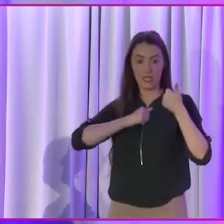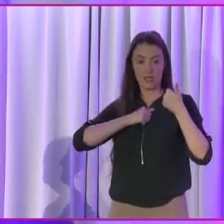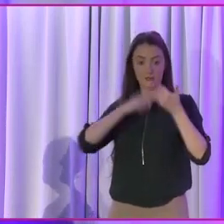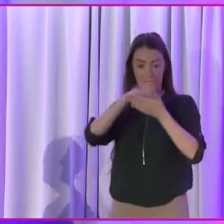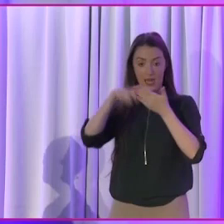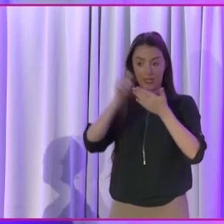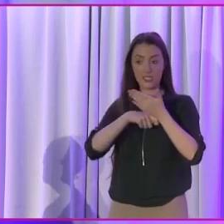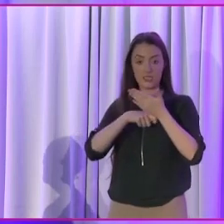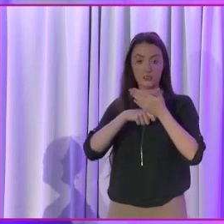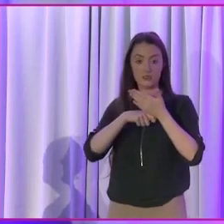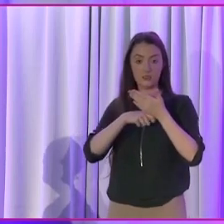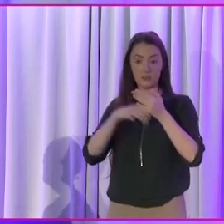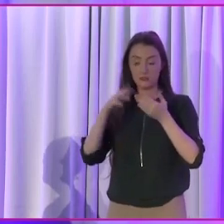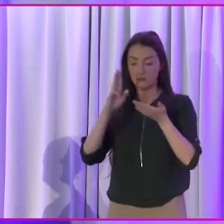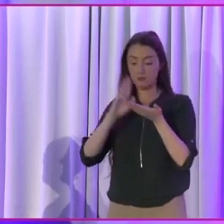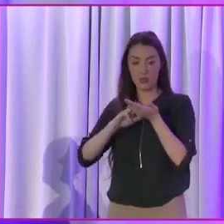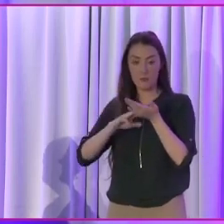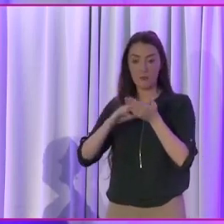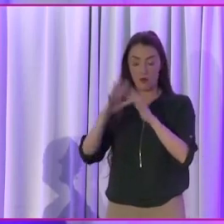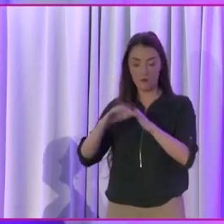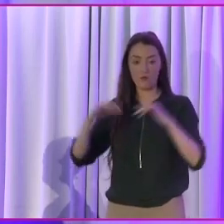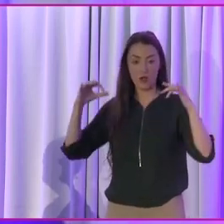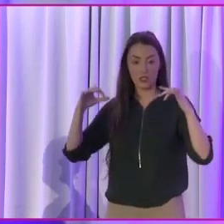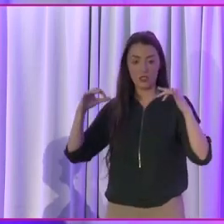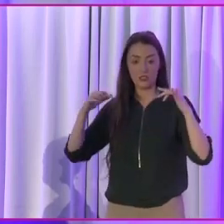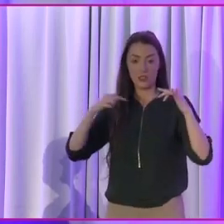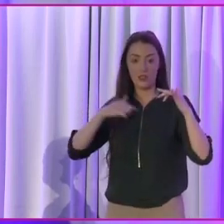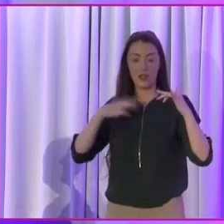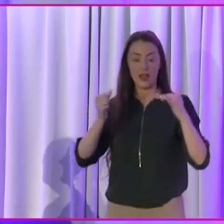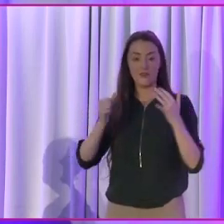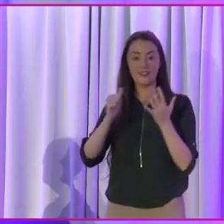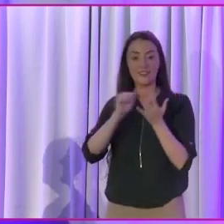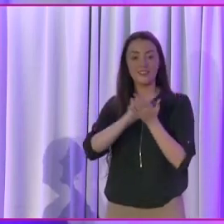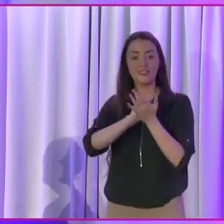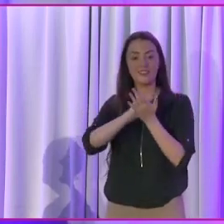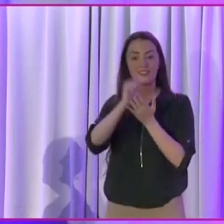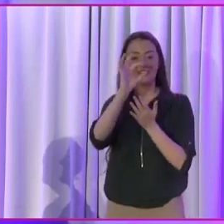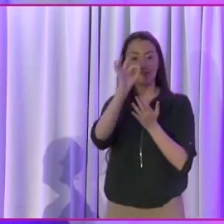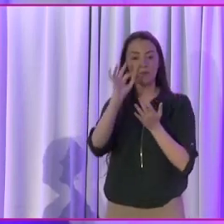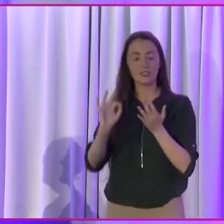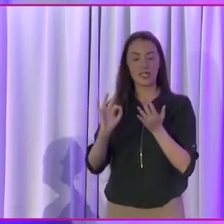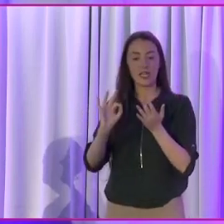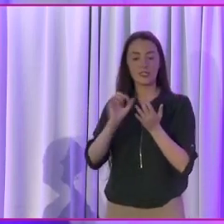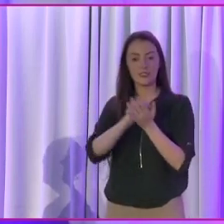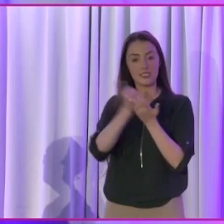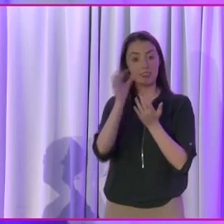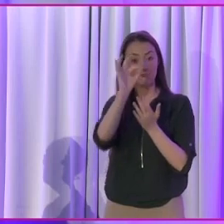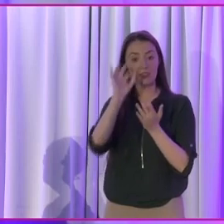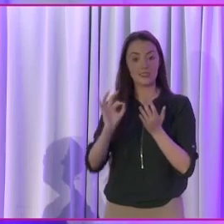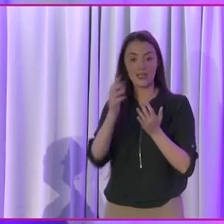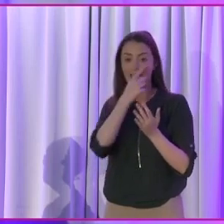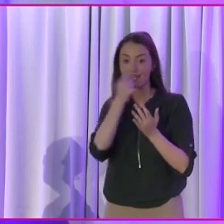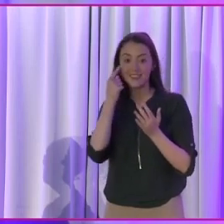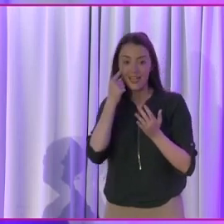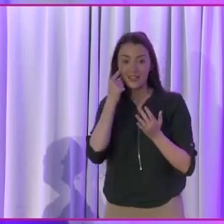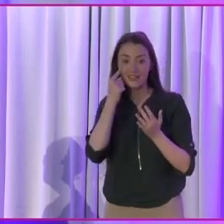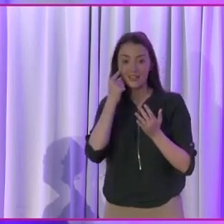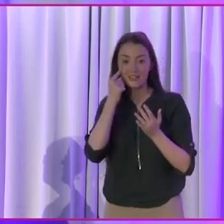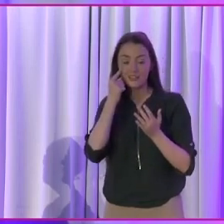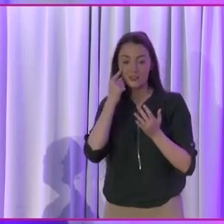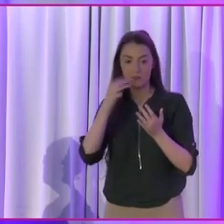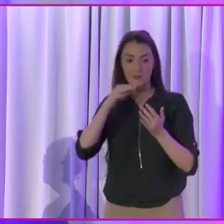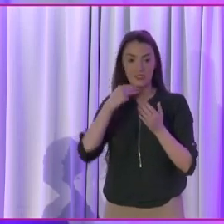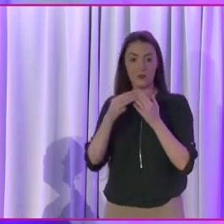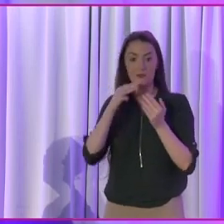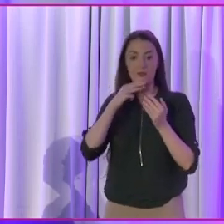as a member of the Oireachtas. As somebody with 16% eyesight and to flip that, that means I'm 84